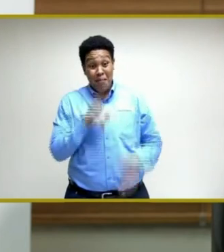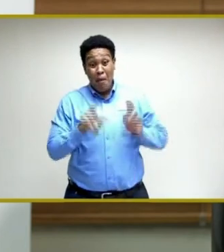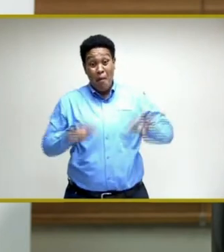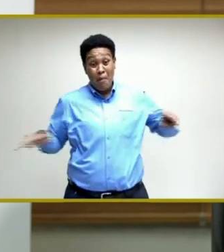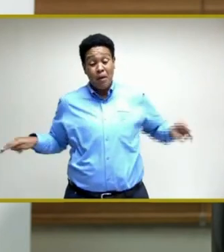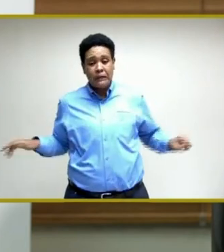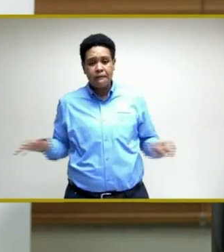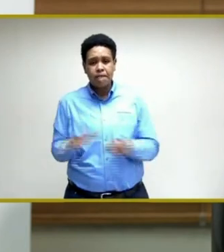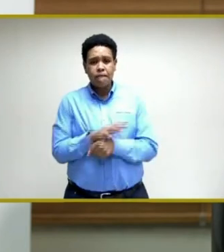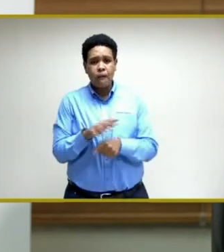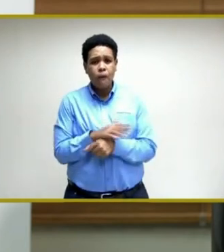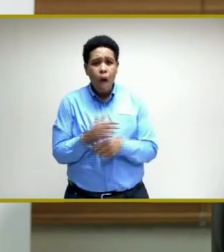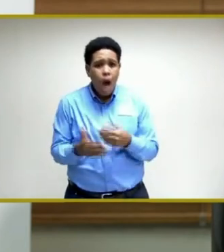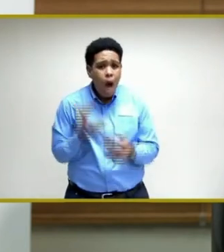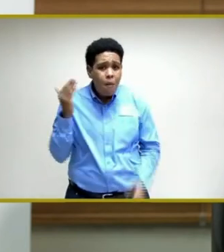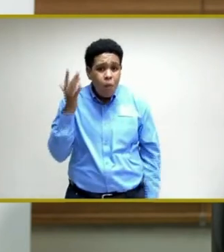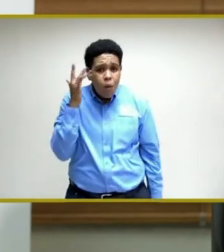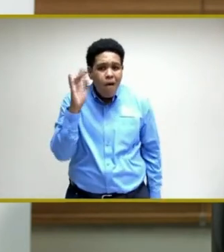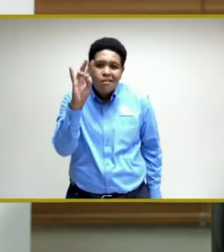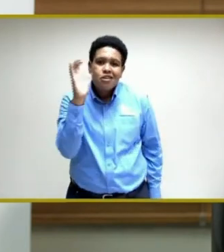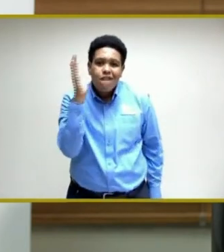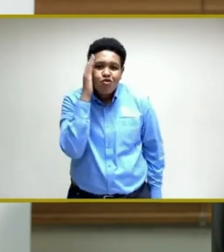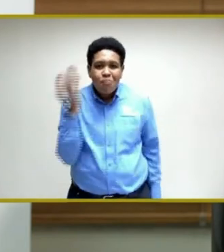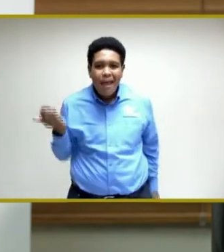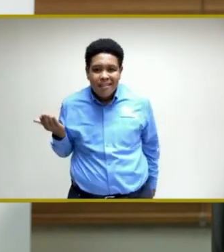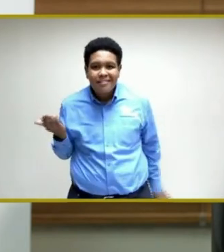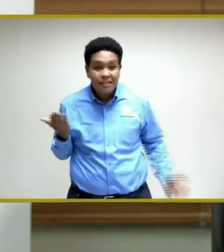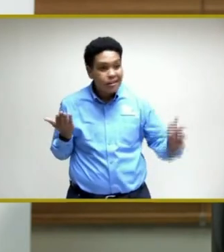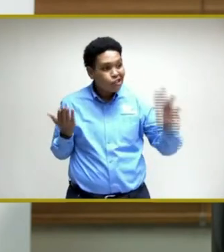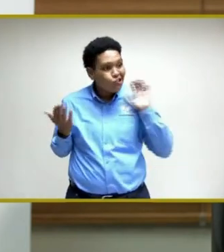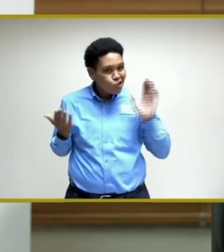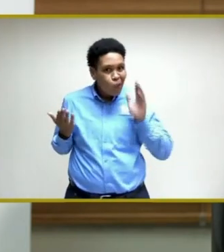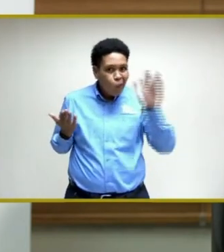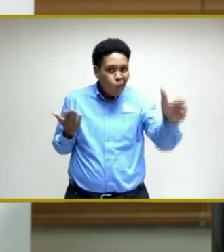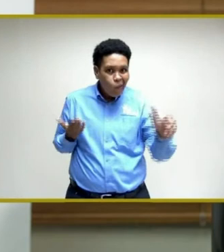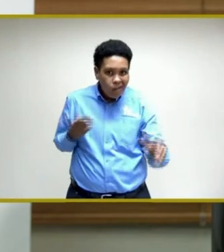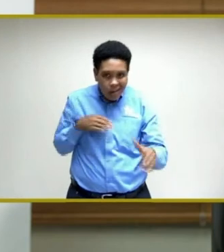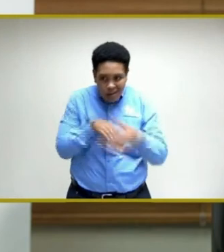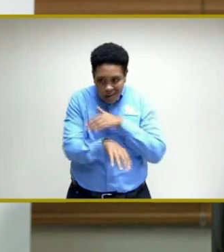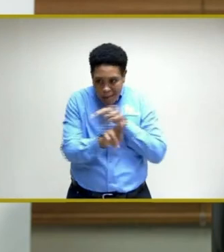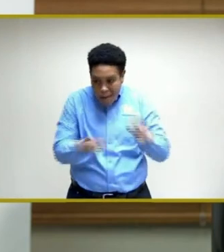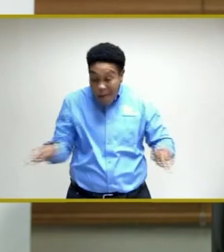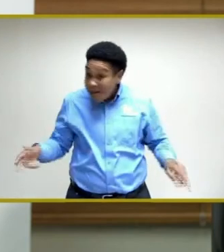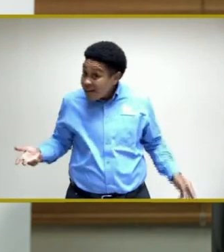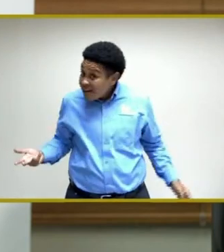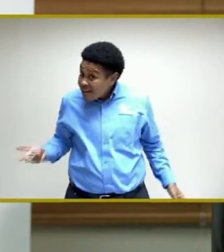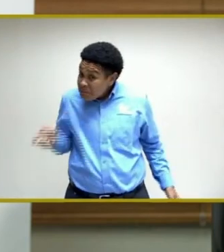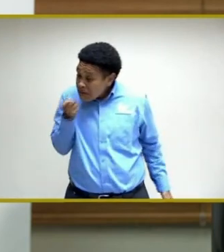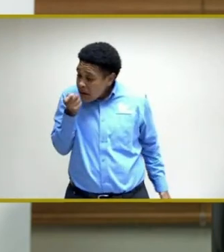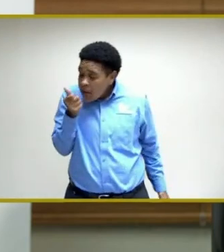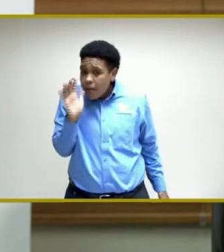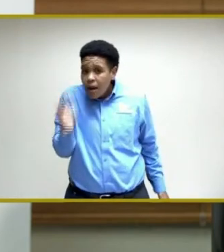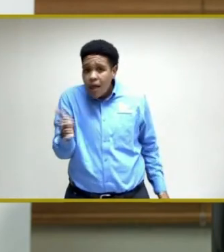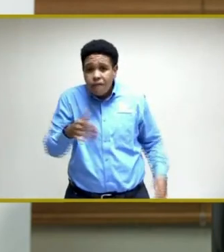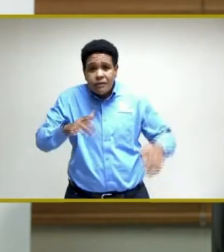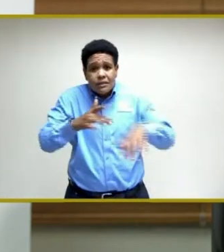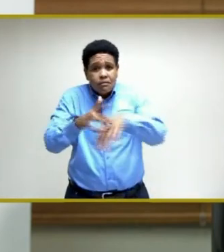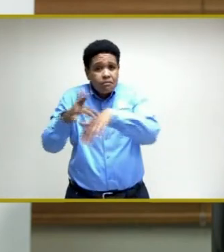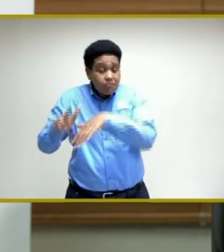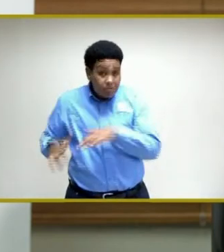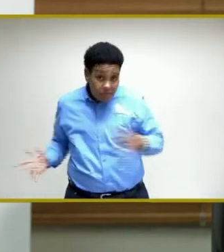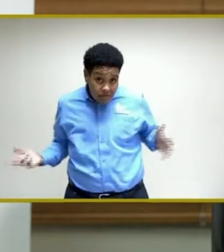700 plus beds, which means there's very little room. And we have to take this very seriously in terms of the control. I've been to a few